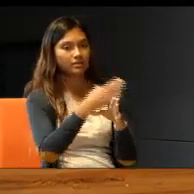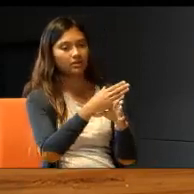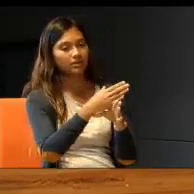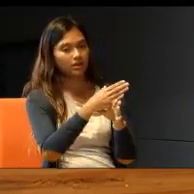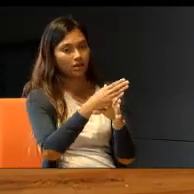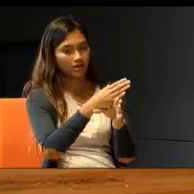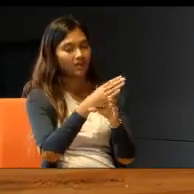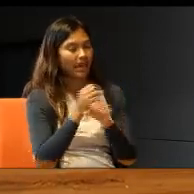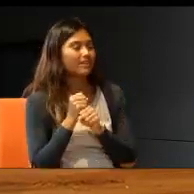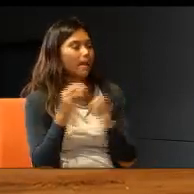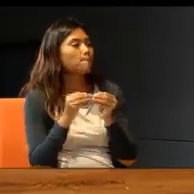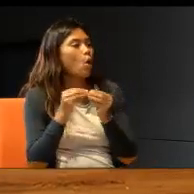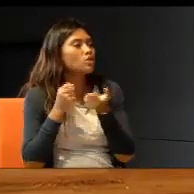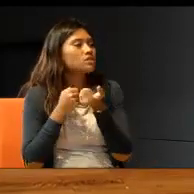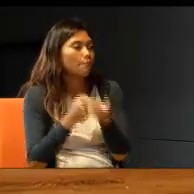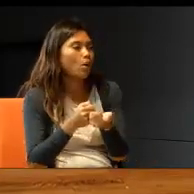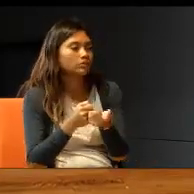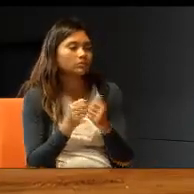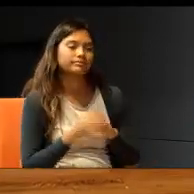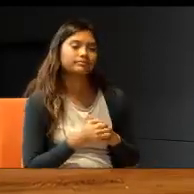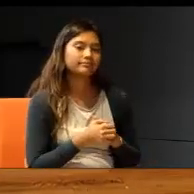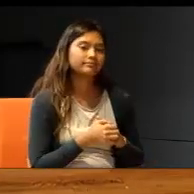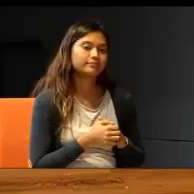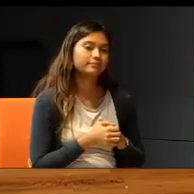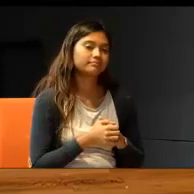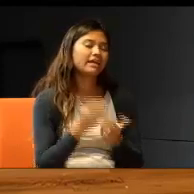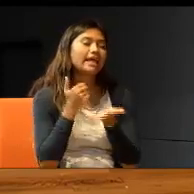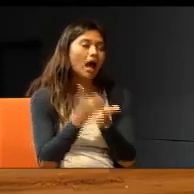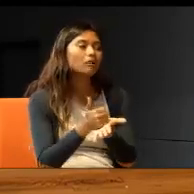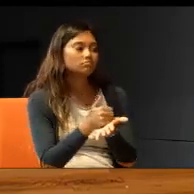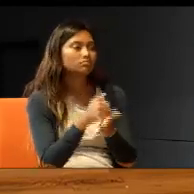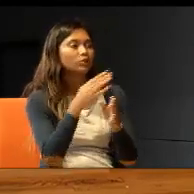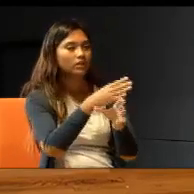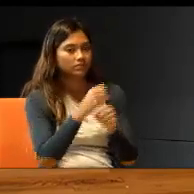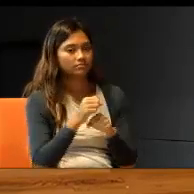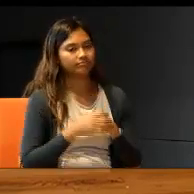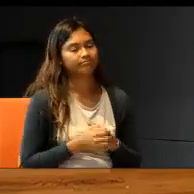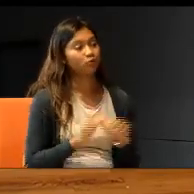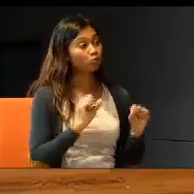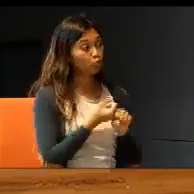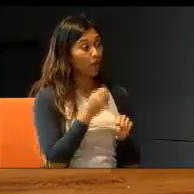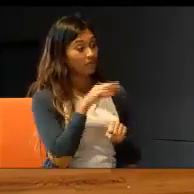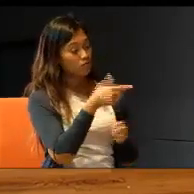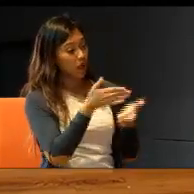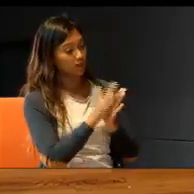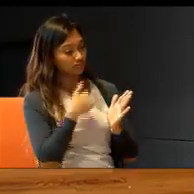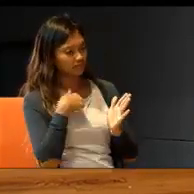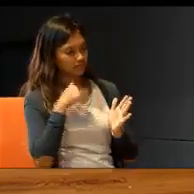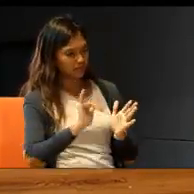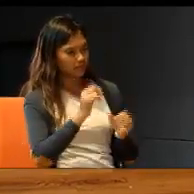further support, and help. If you ask me, did it work?